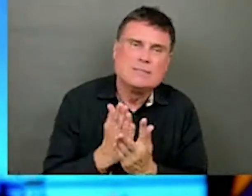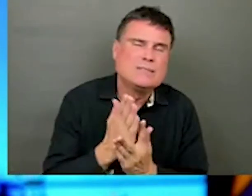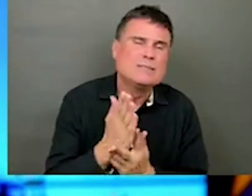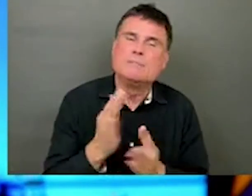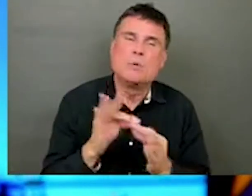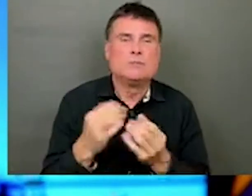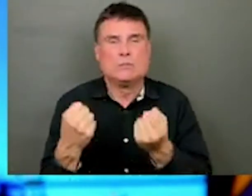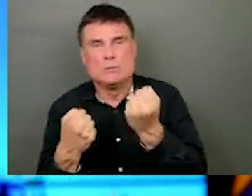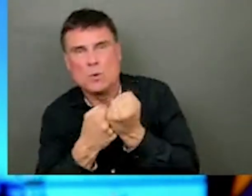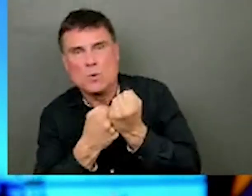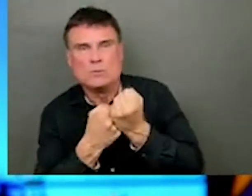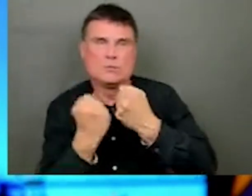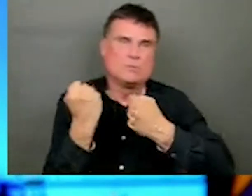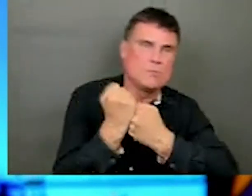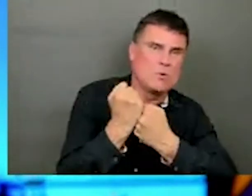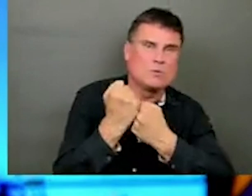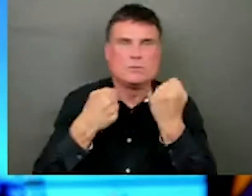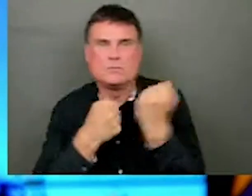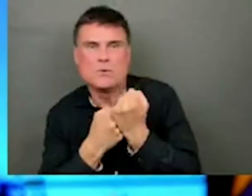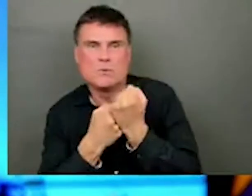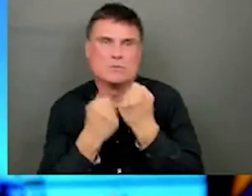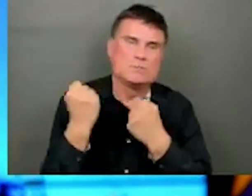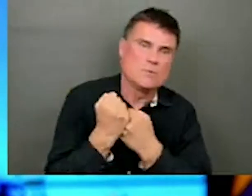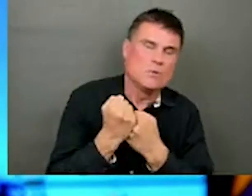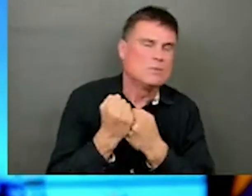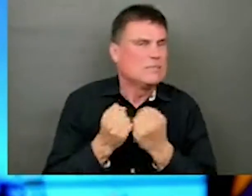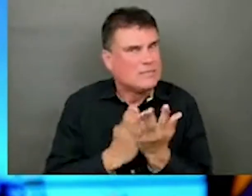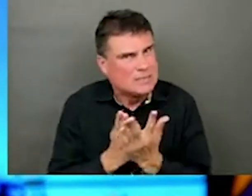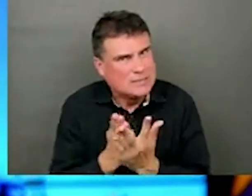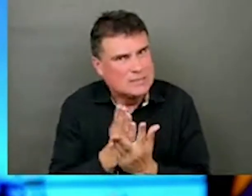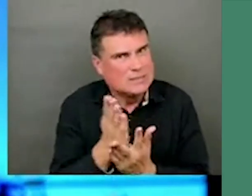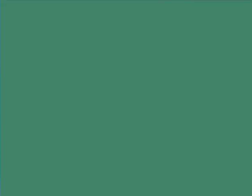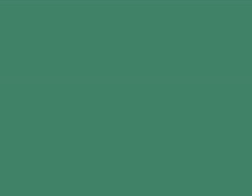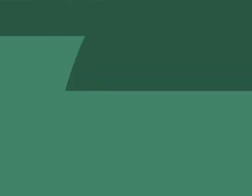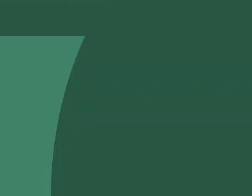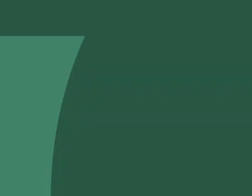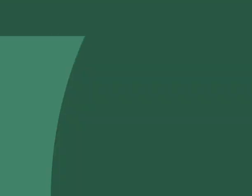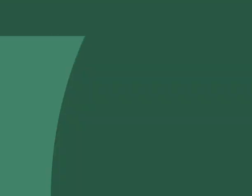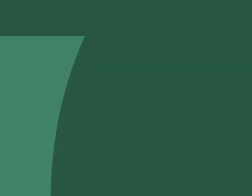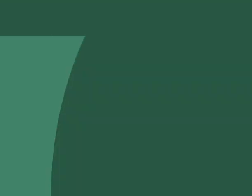get immunized as quickly as possible. And especially as we go into the fall.